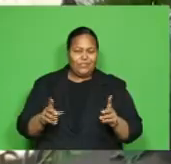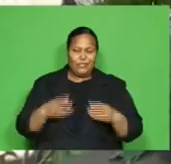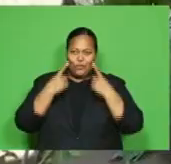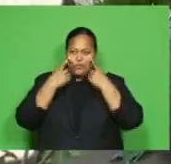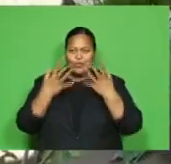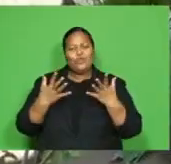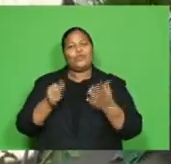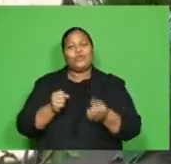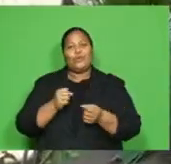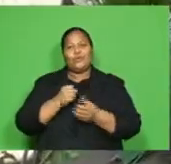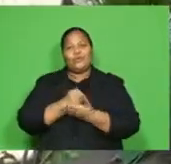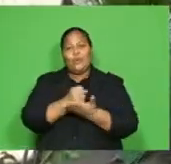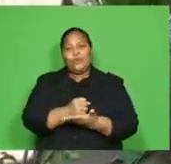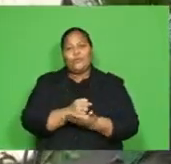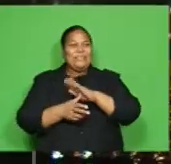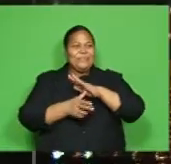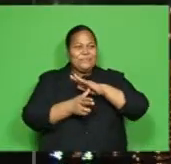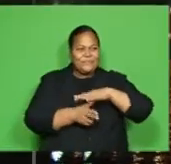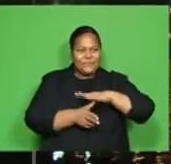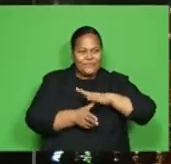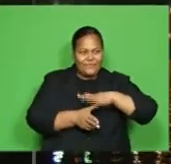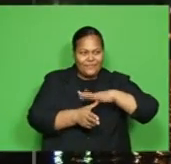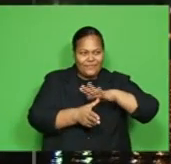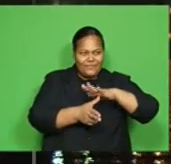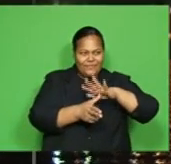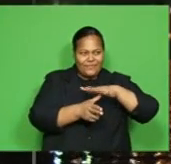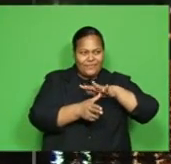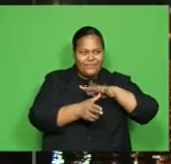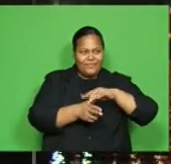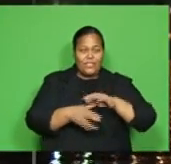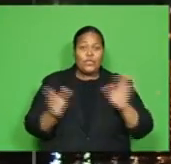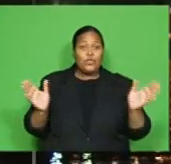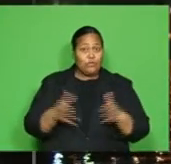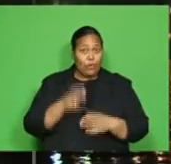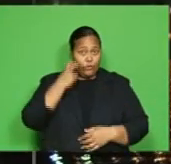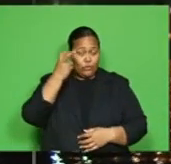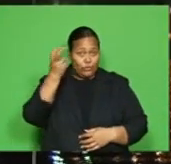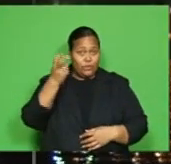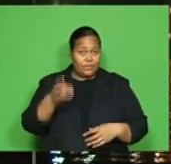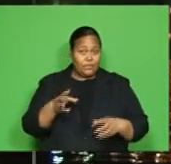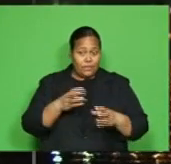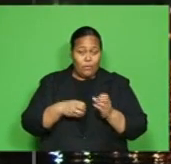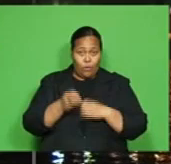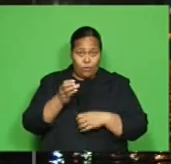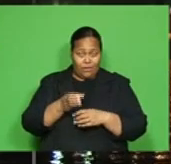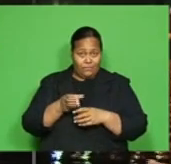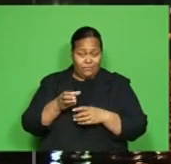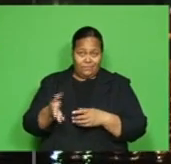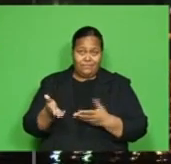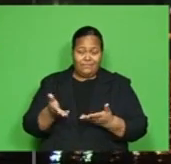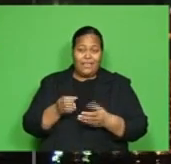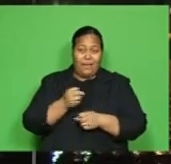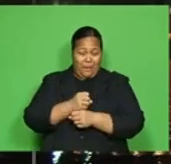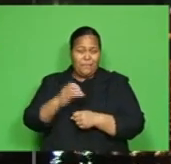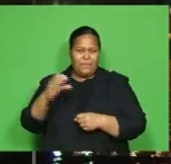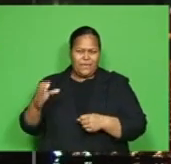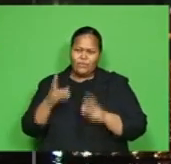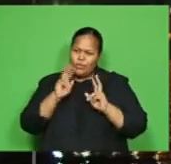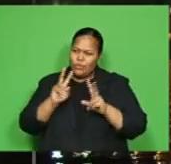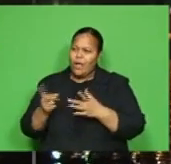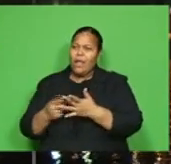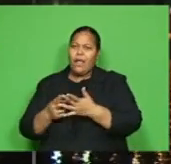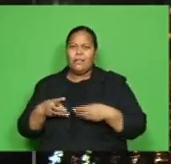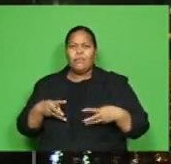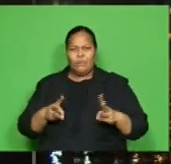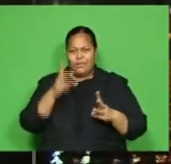Ritika Prathap, FBC News. Small tourism operators are looking at other alternatives to sustain themselves during